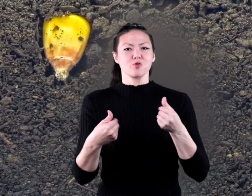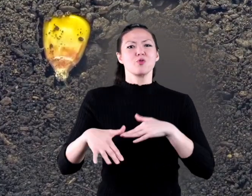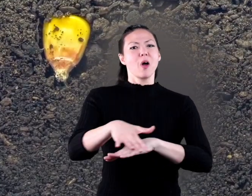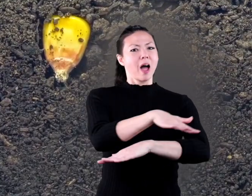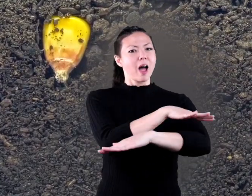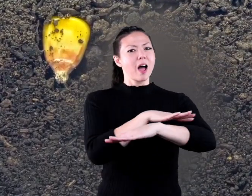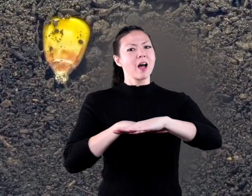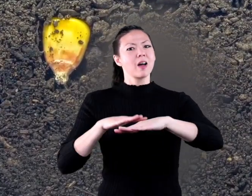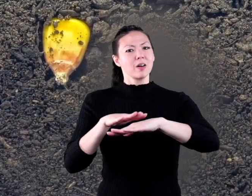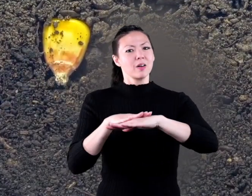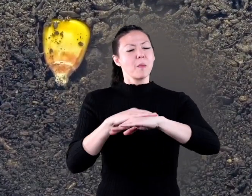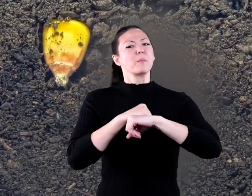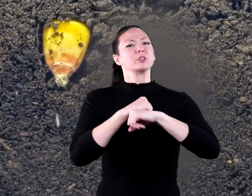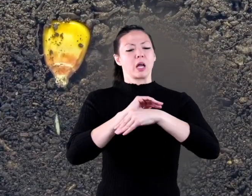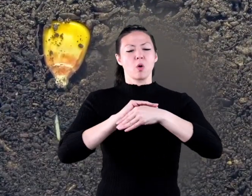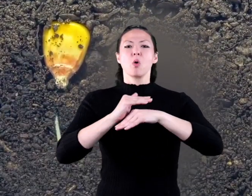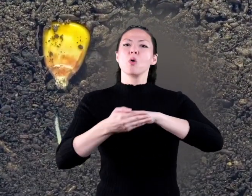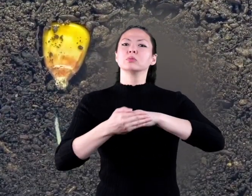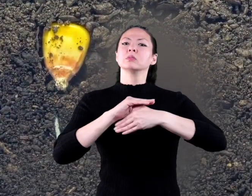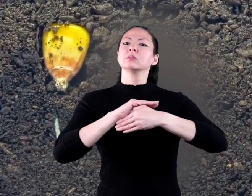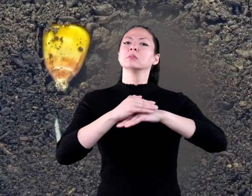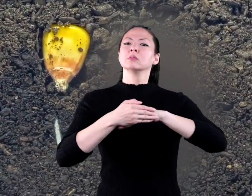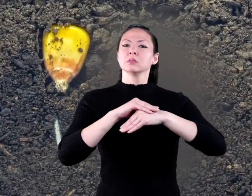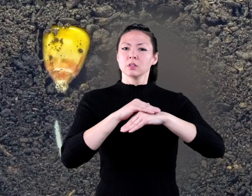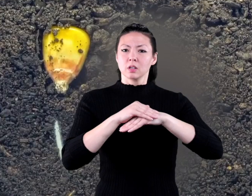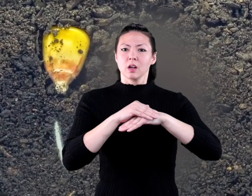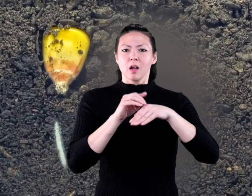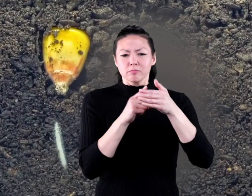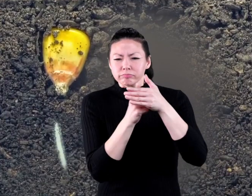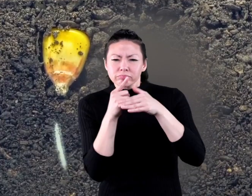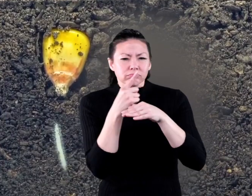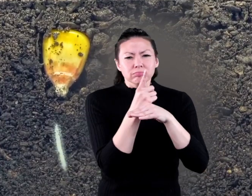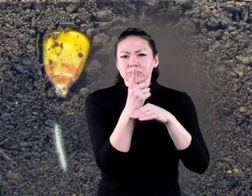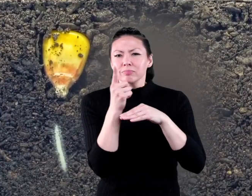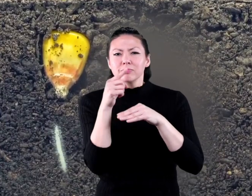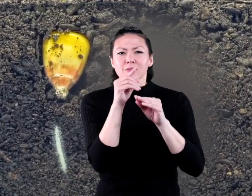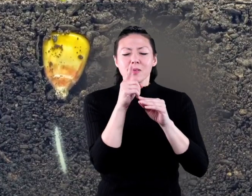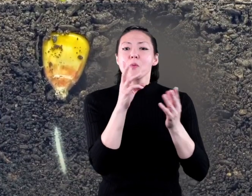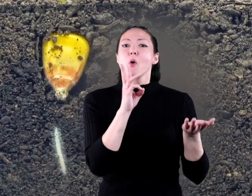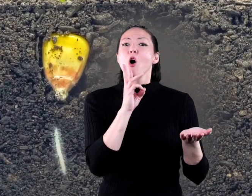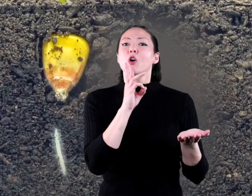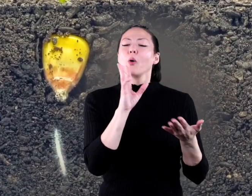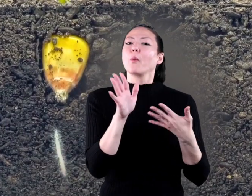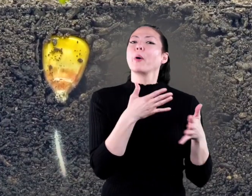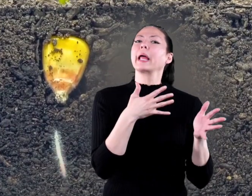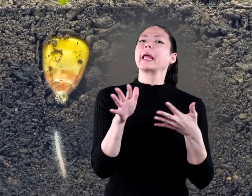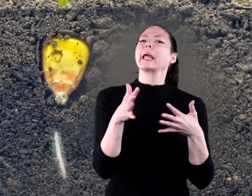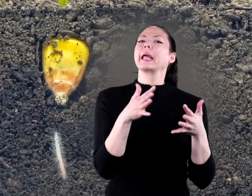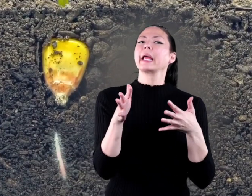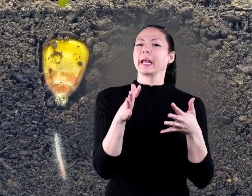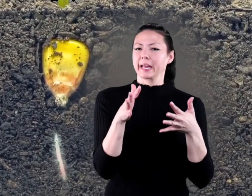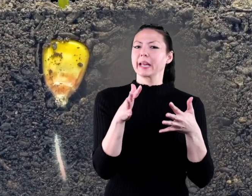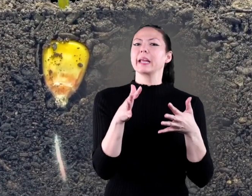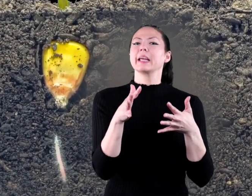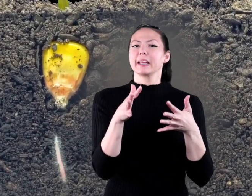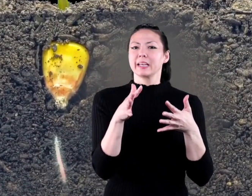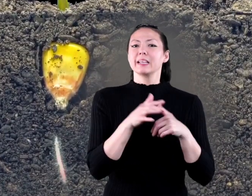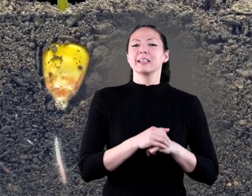out of the ground. They're protected by an outer coat and they're moved to new locations by the wind, water or animals.